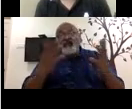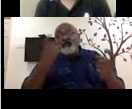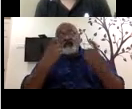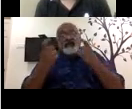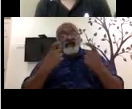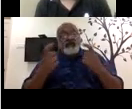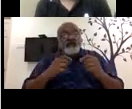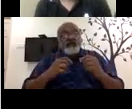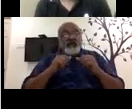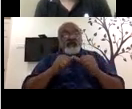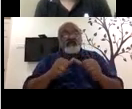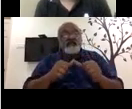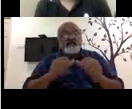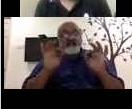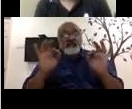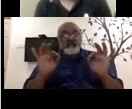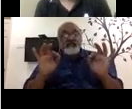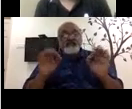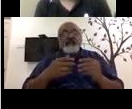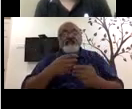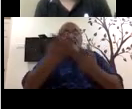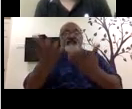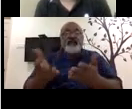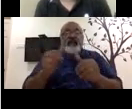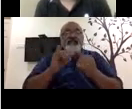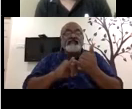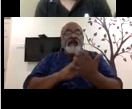address that. Else I will hand it back to Aastha and D.